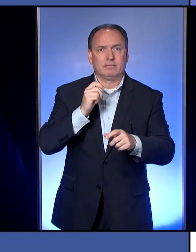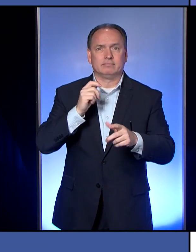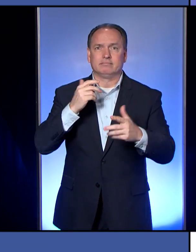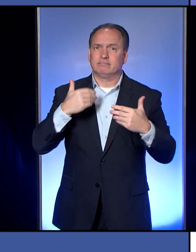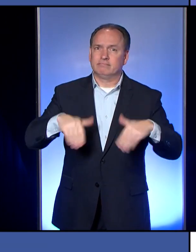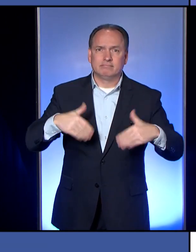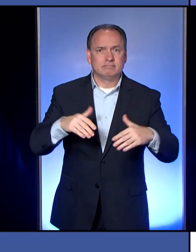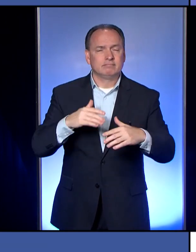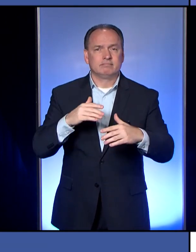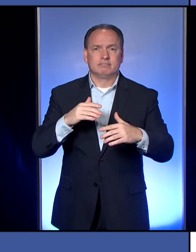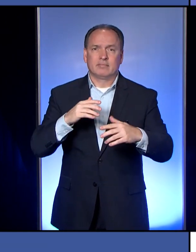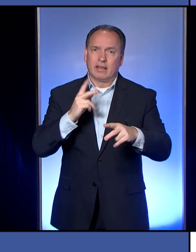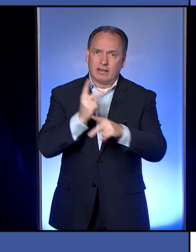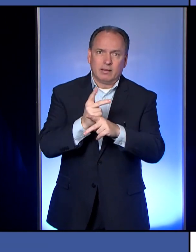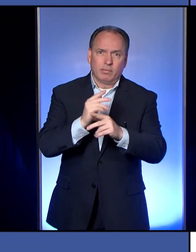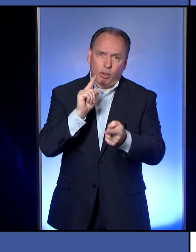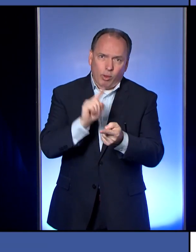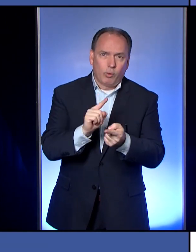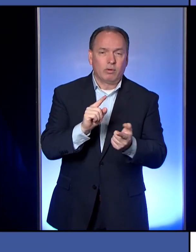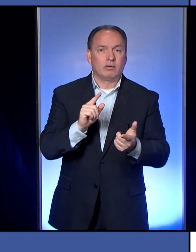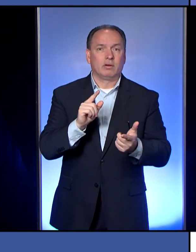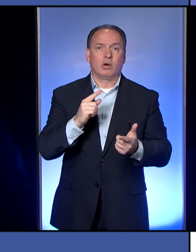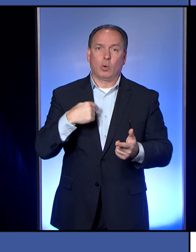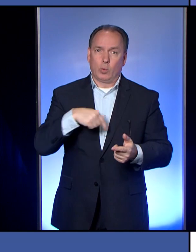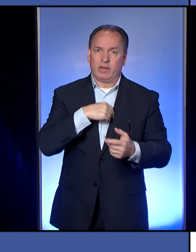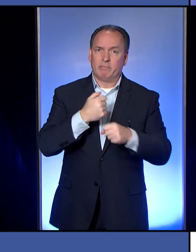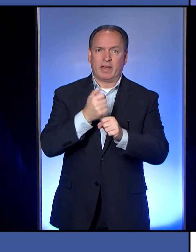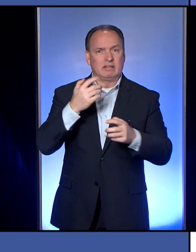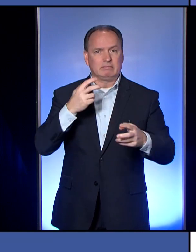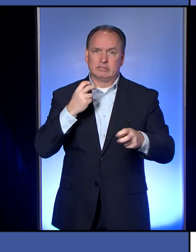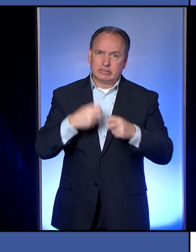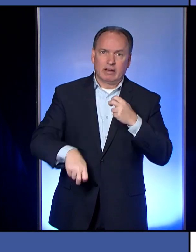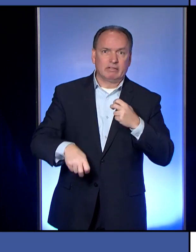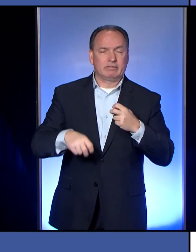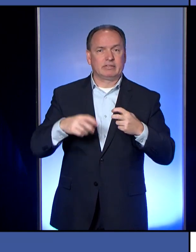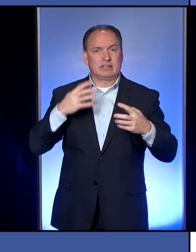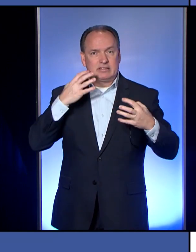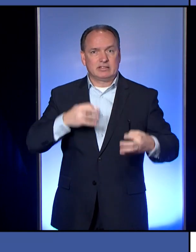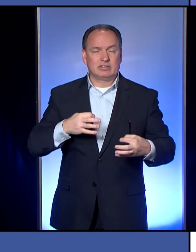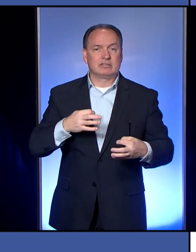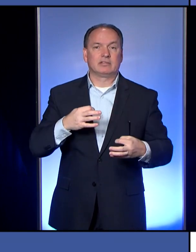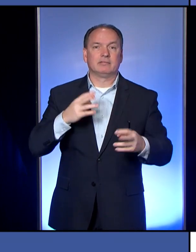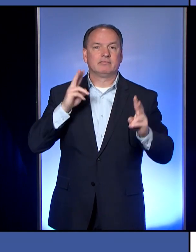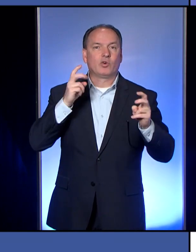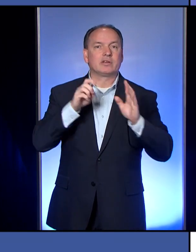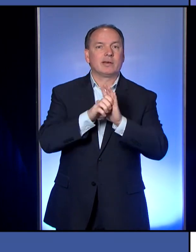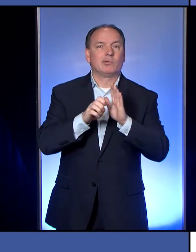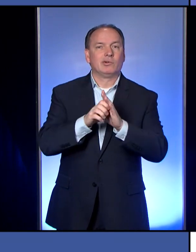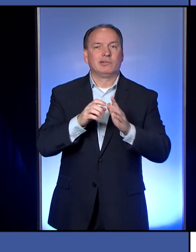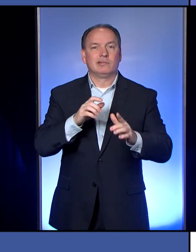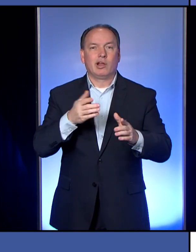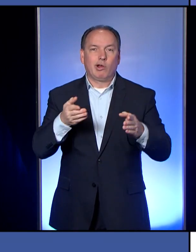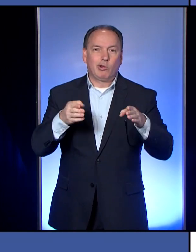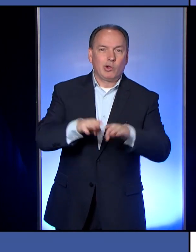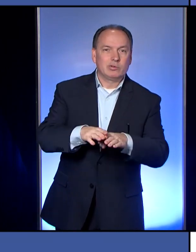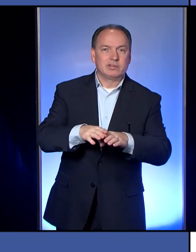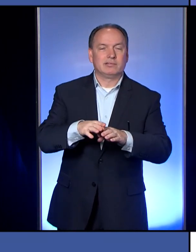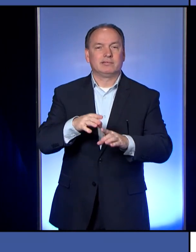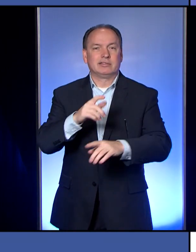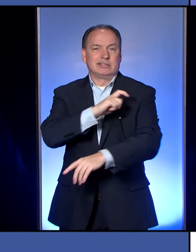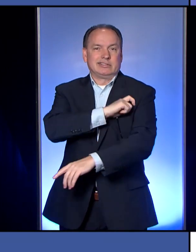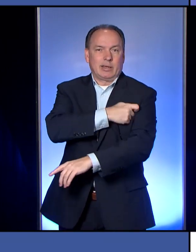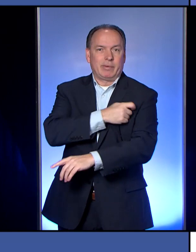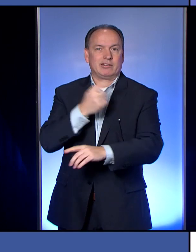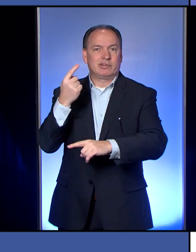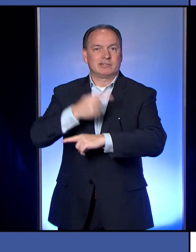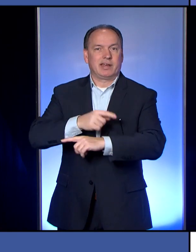often not popular decisions, shutting down the St. Patrick's Day parade, doing the stay-at-home order when we only had